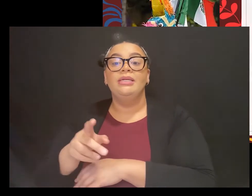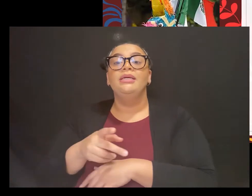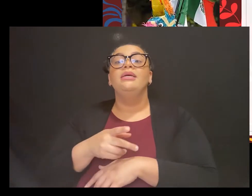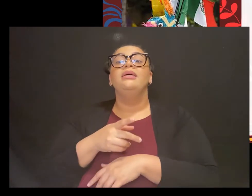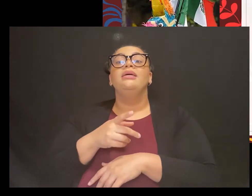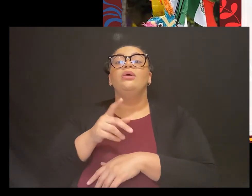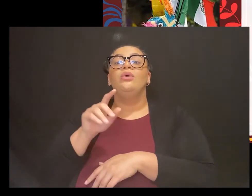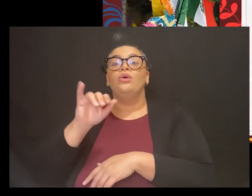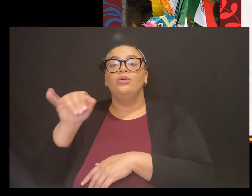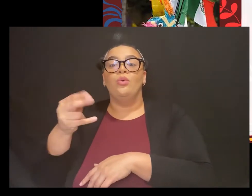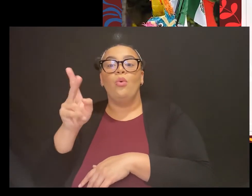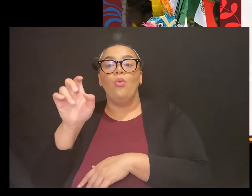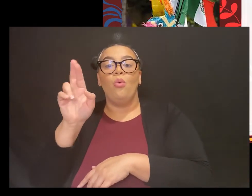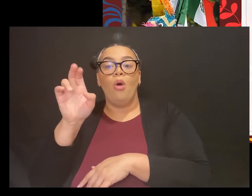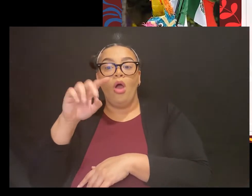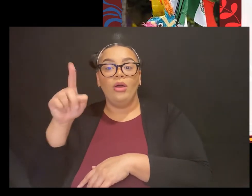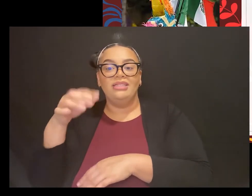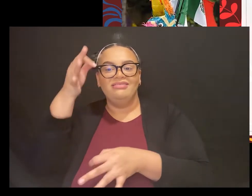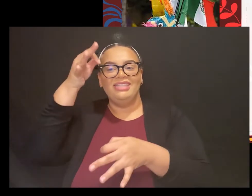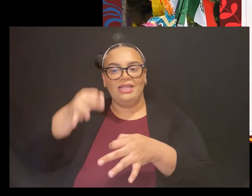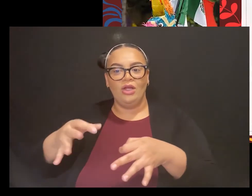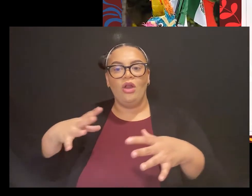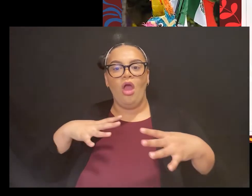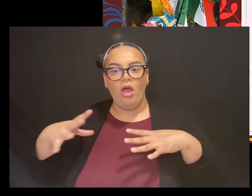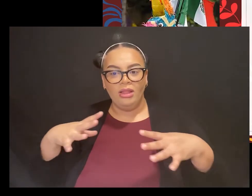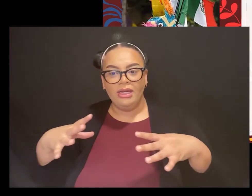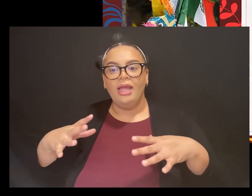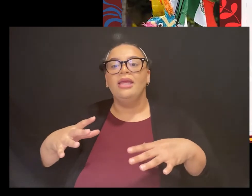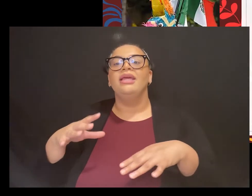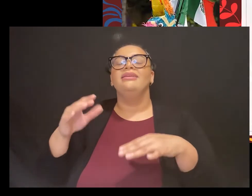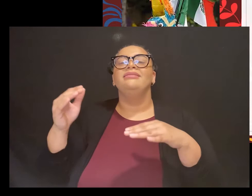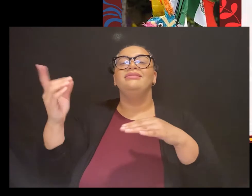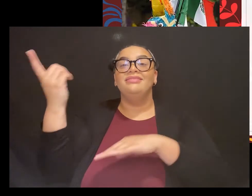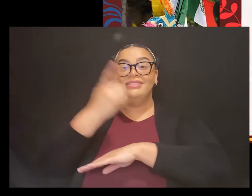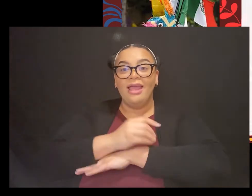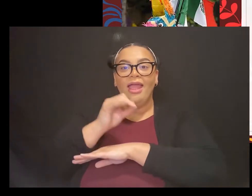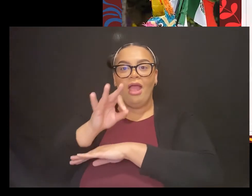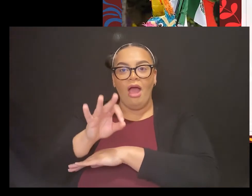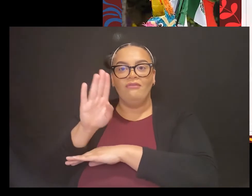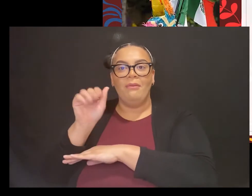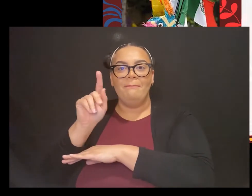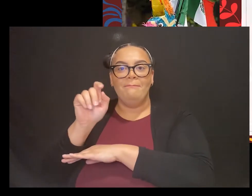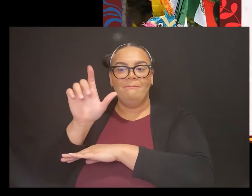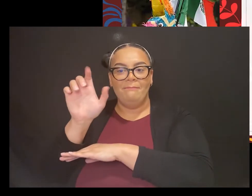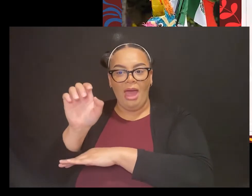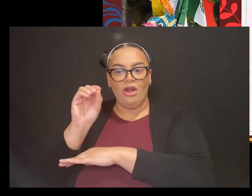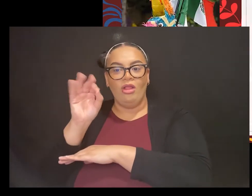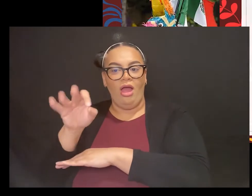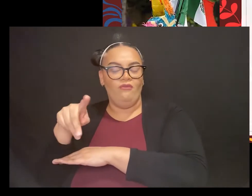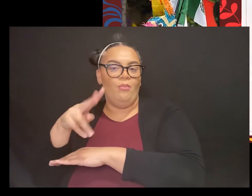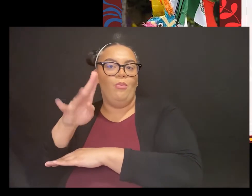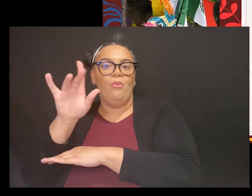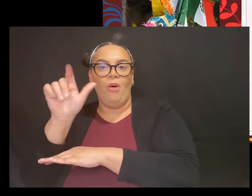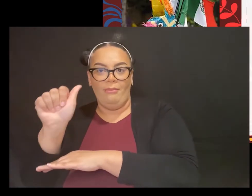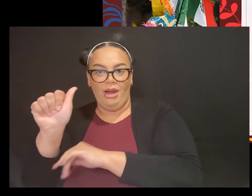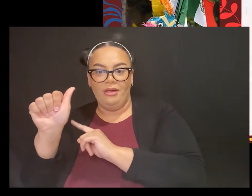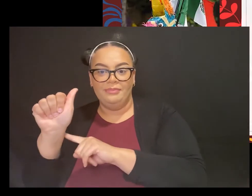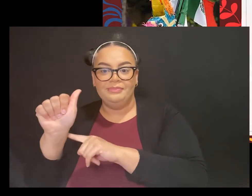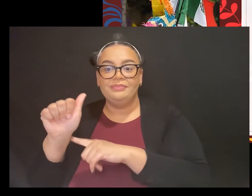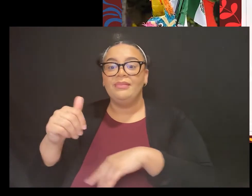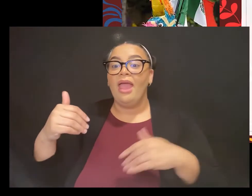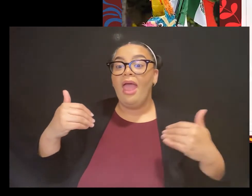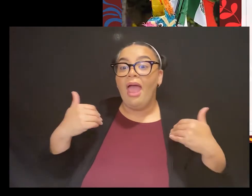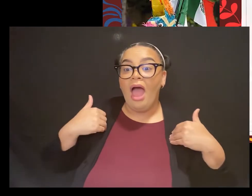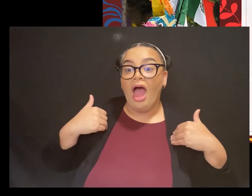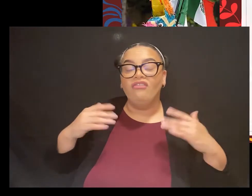of the Battle of Puebla. Historic costume reenactments take place. So we've got